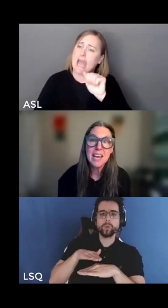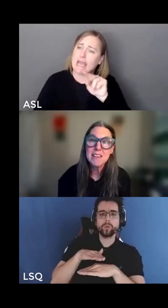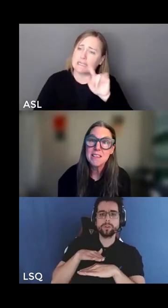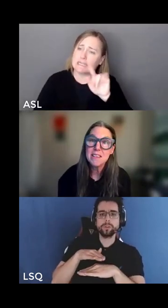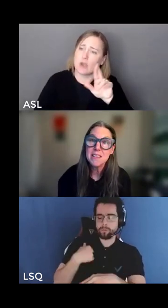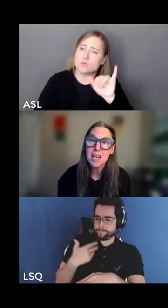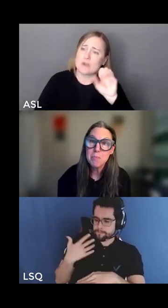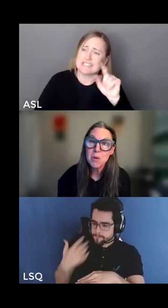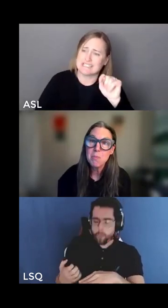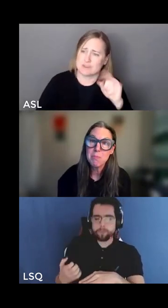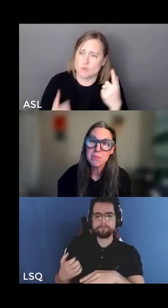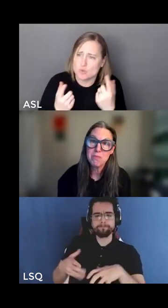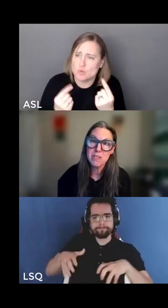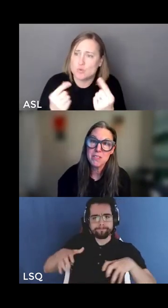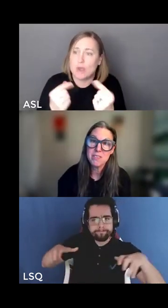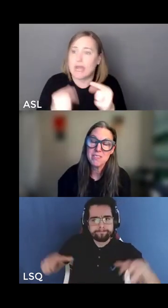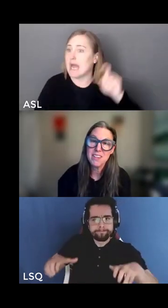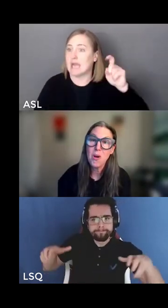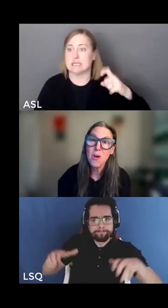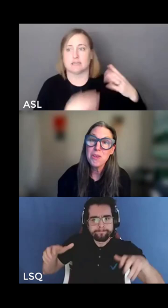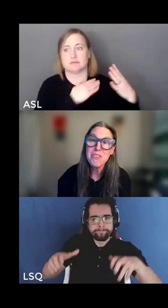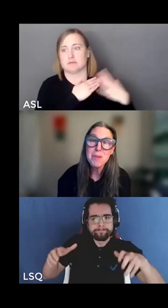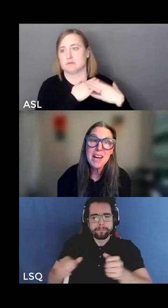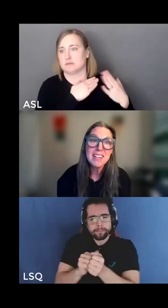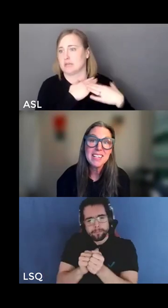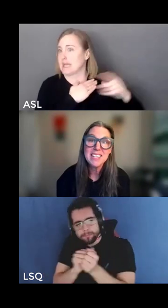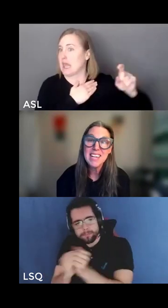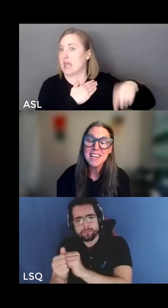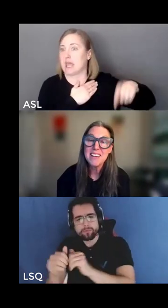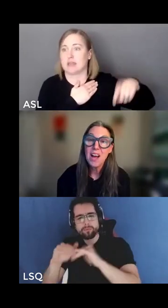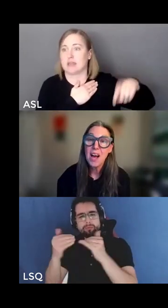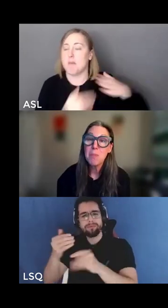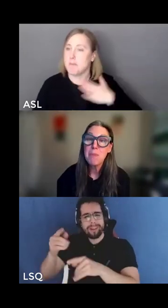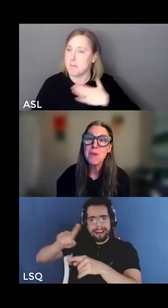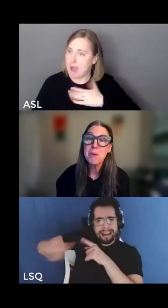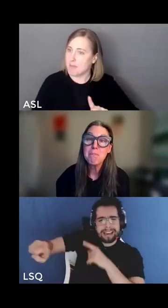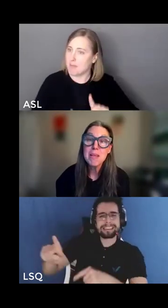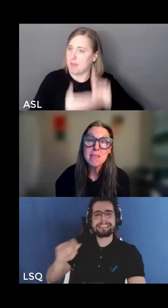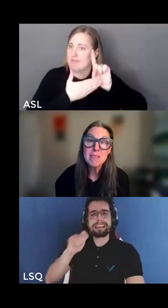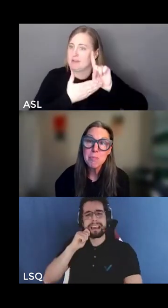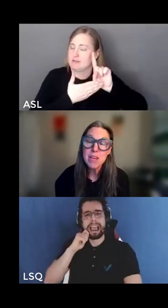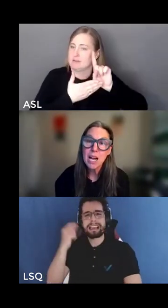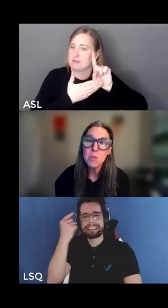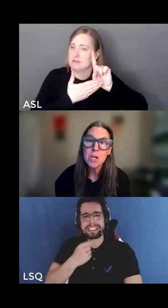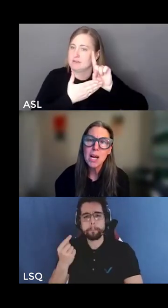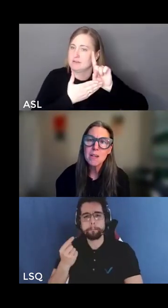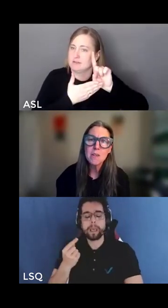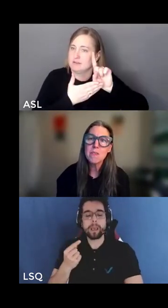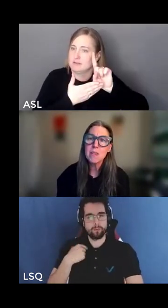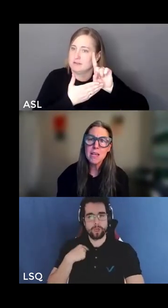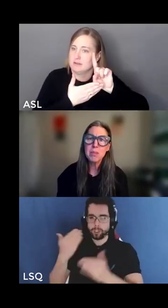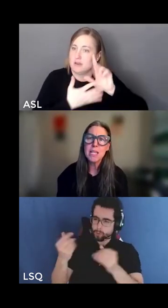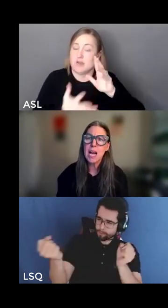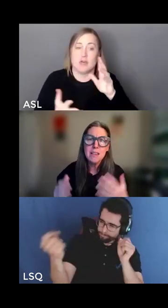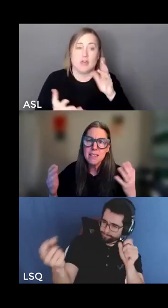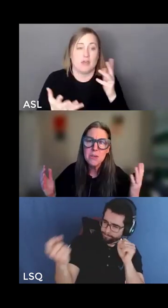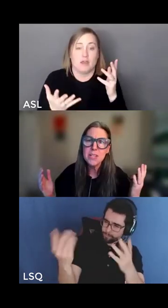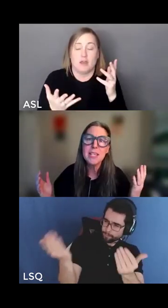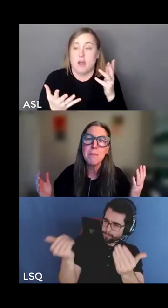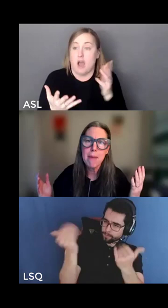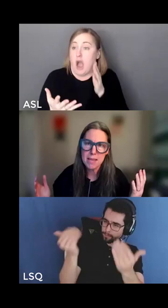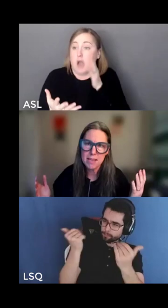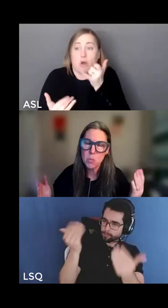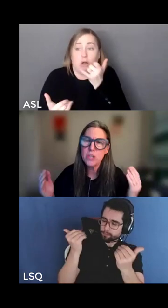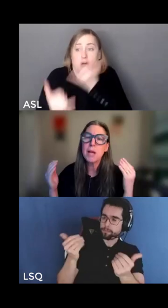i can get about my privilege all the feedback i can get about the missteps i will understandably